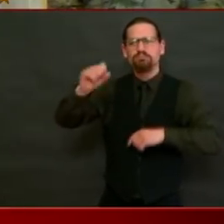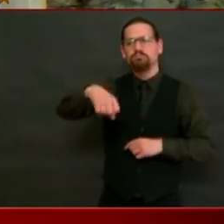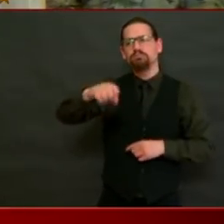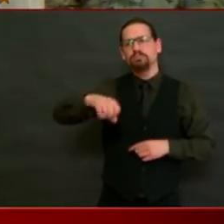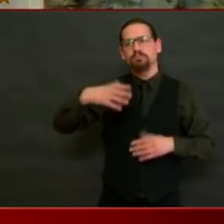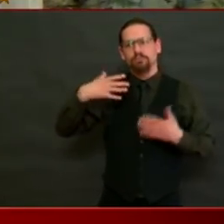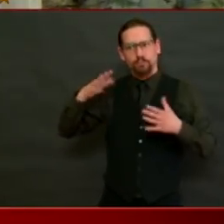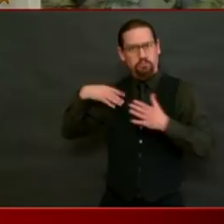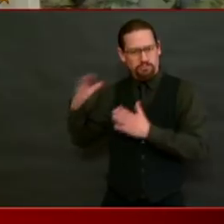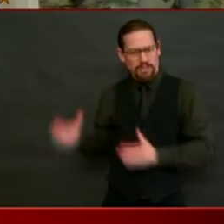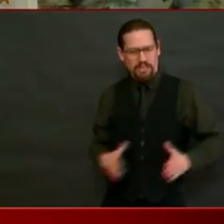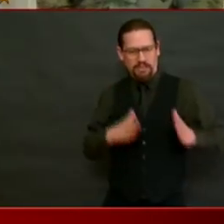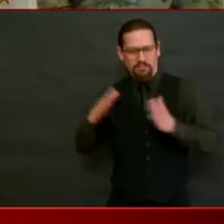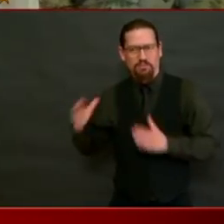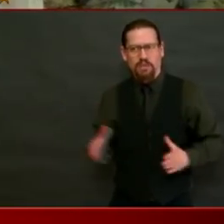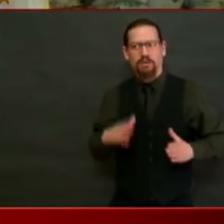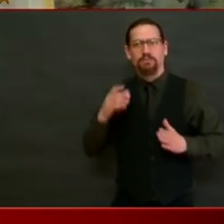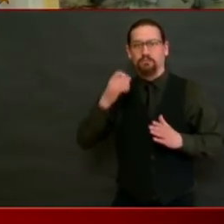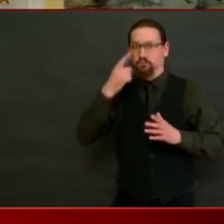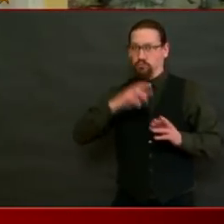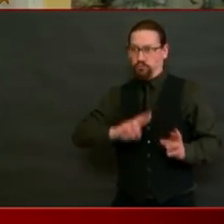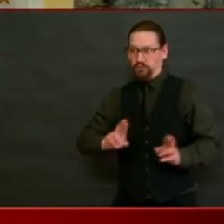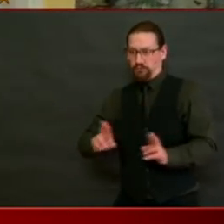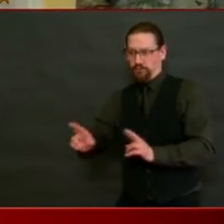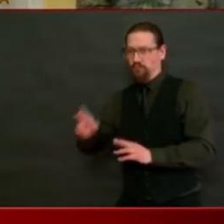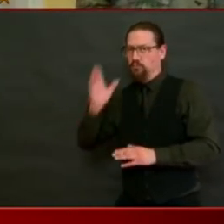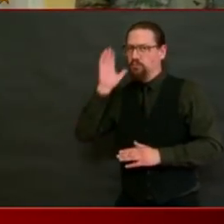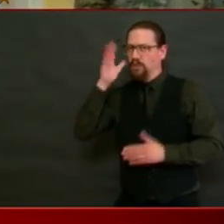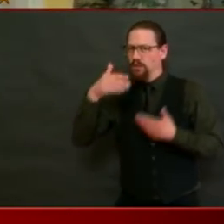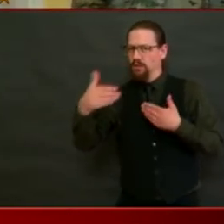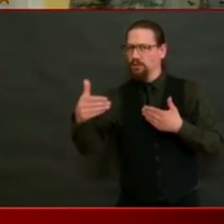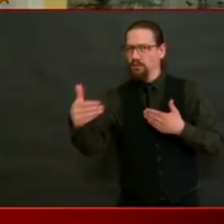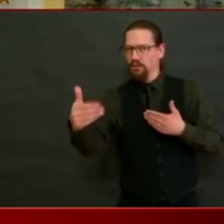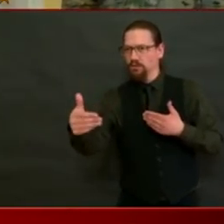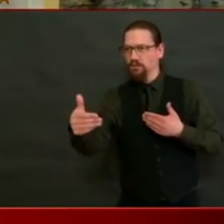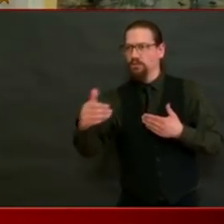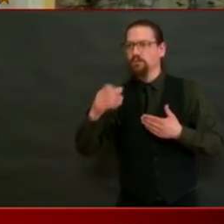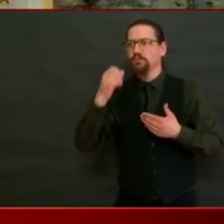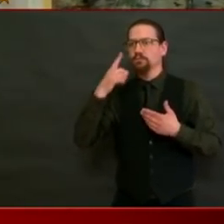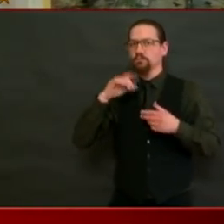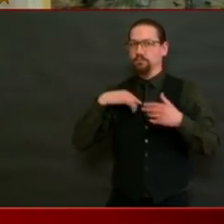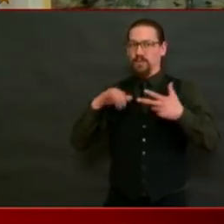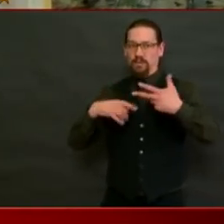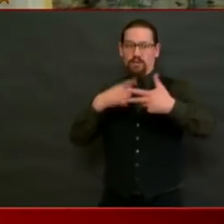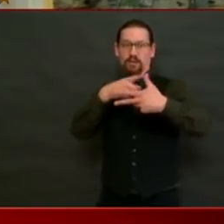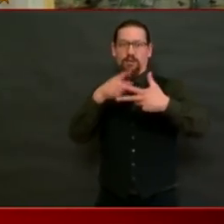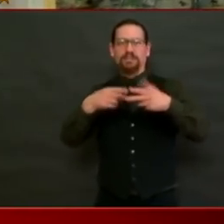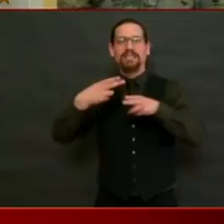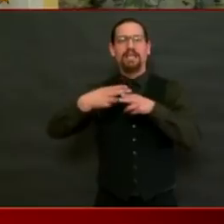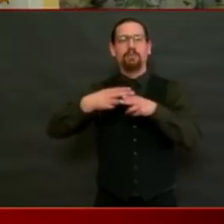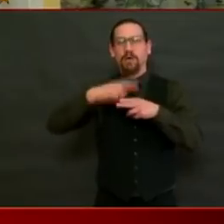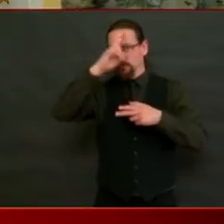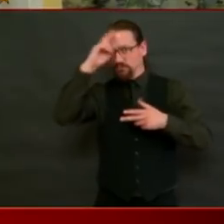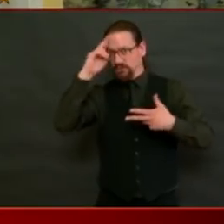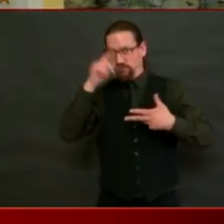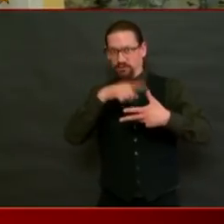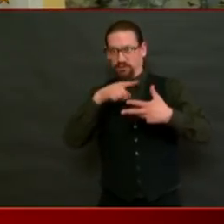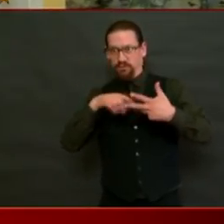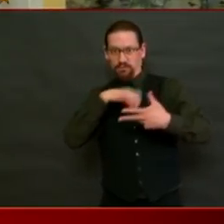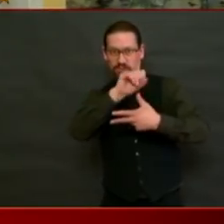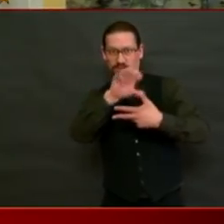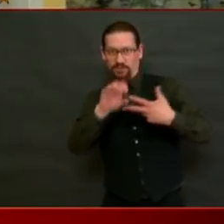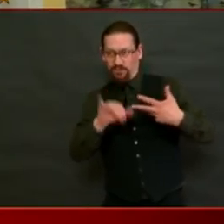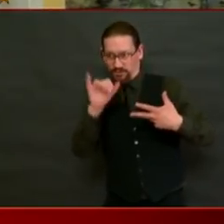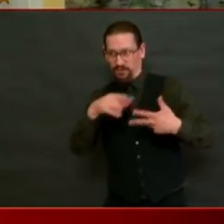going to use the Convention Center and Citizens Bank Building and the Lowe's Building for an additional thousand-plus hospital